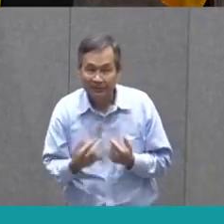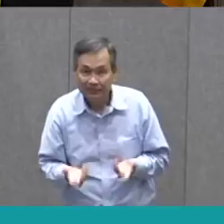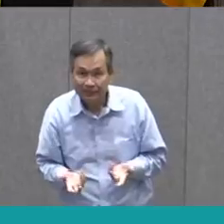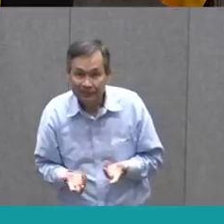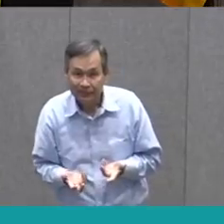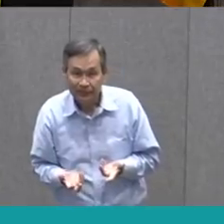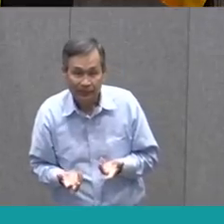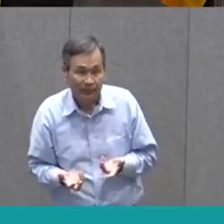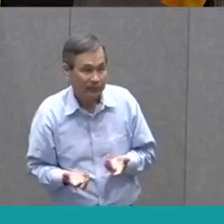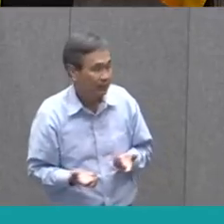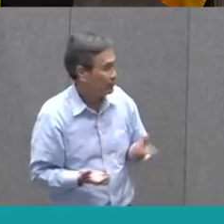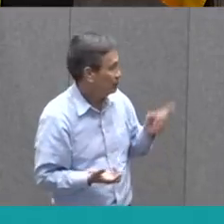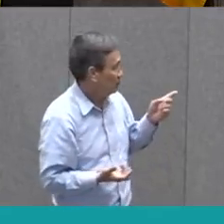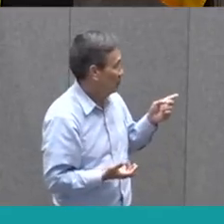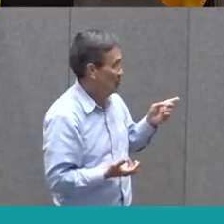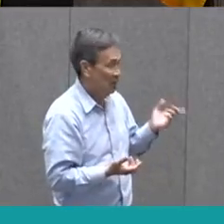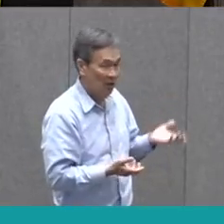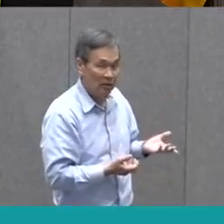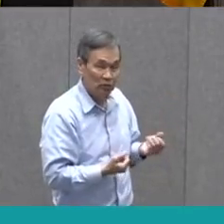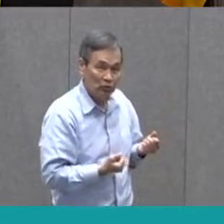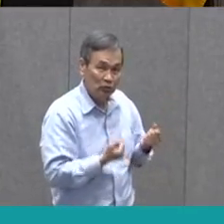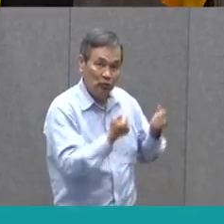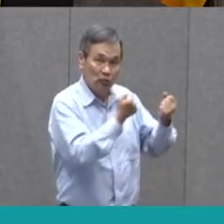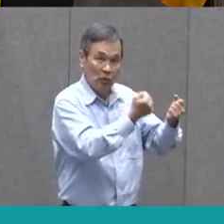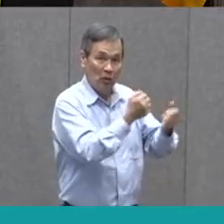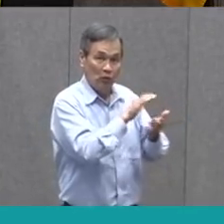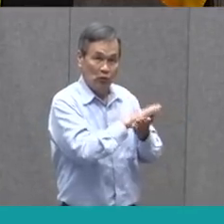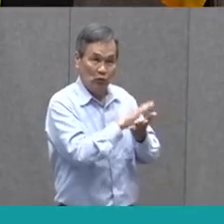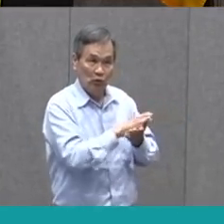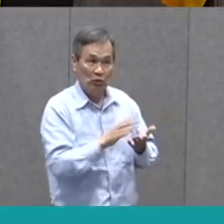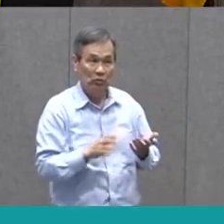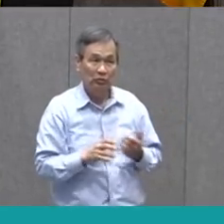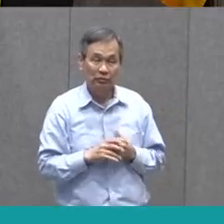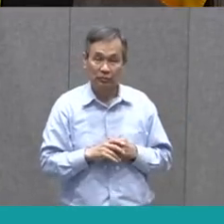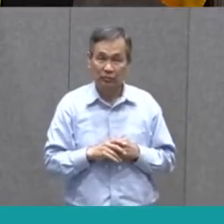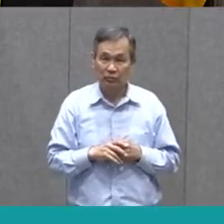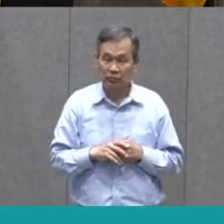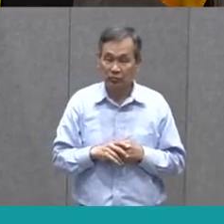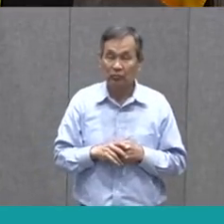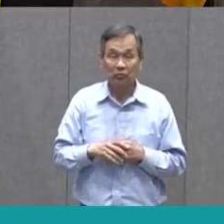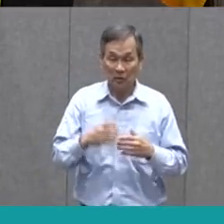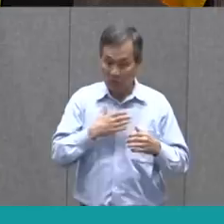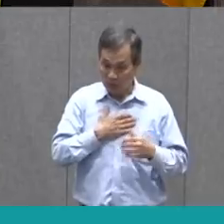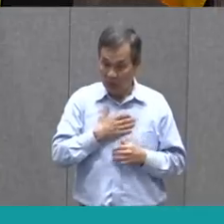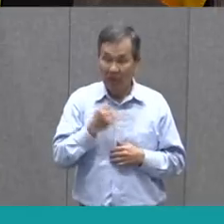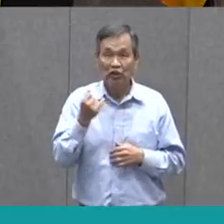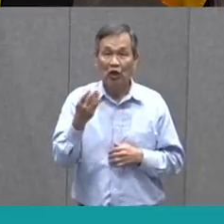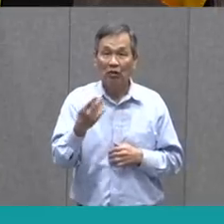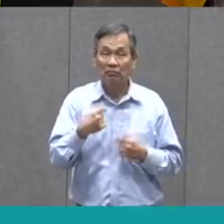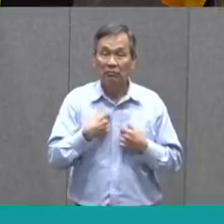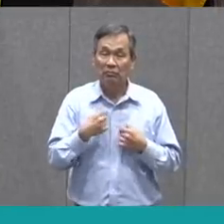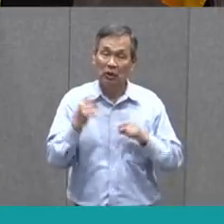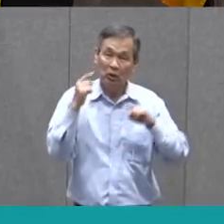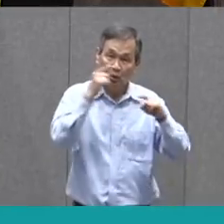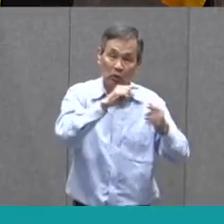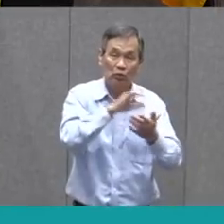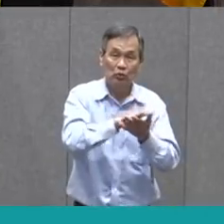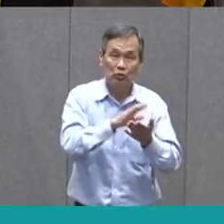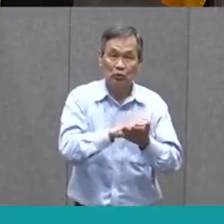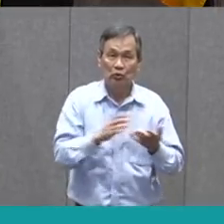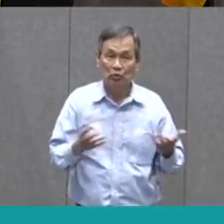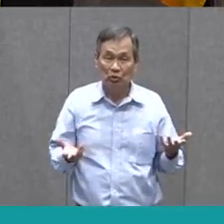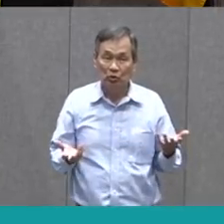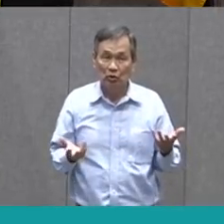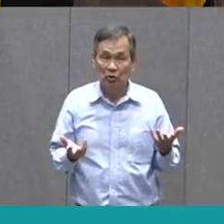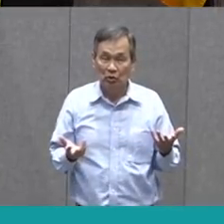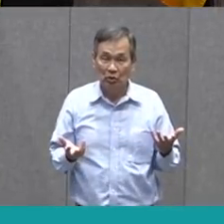a car takes me to school. Right? That's where my job is. So I have to go to school. But I went to school when I was